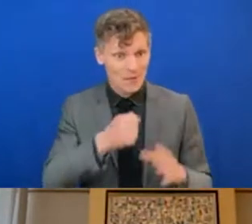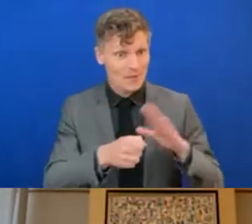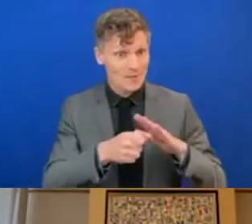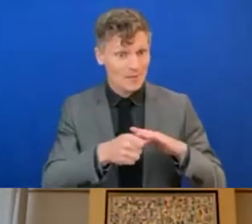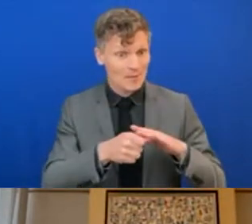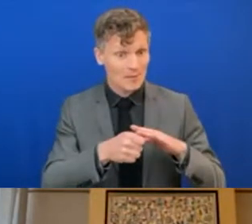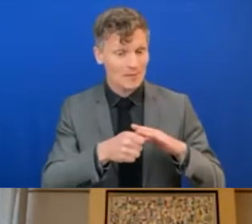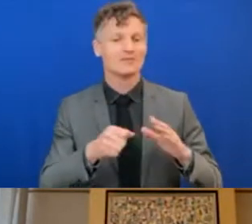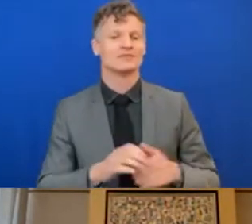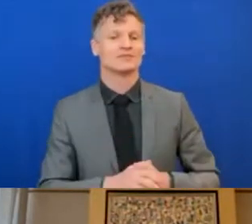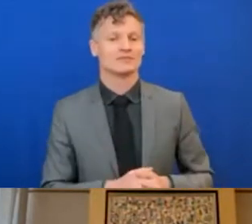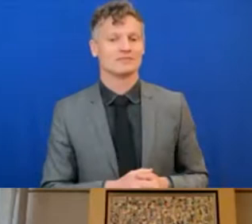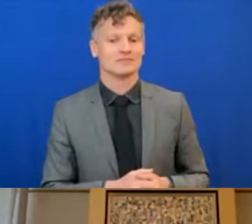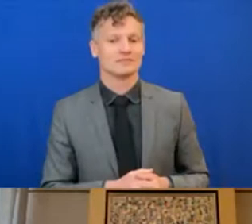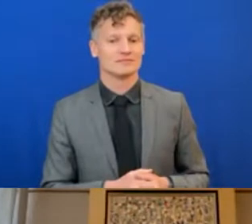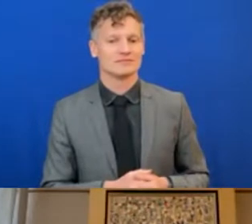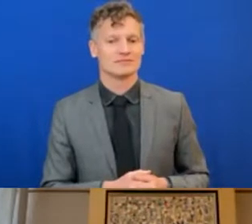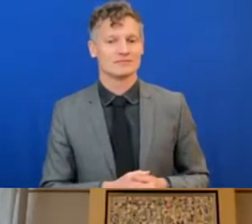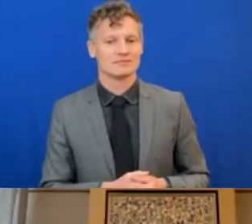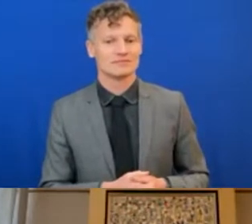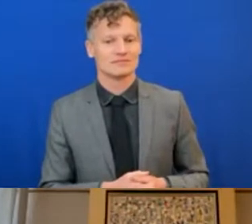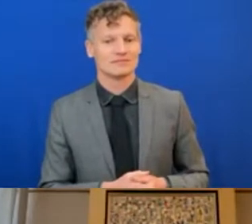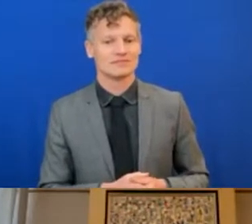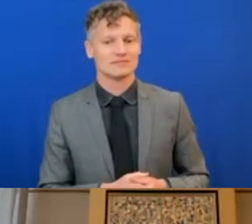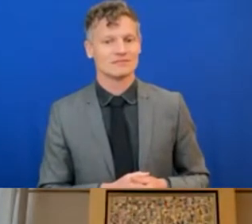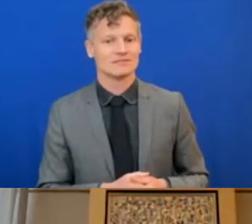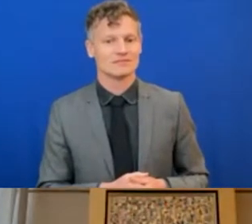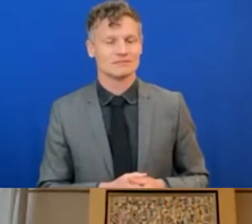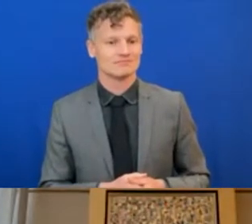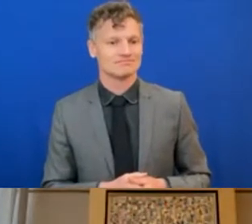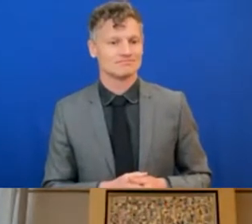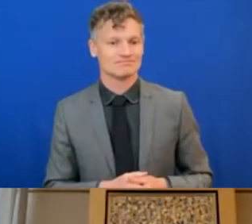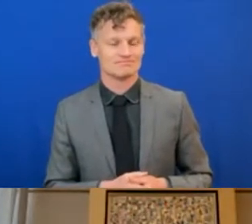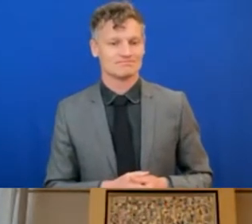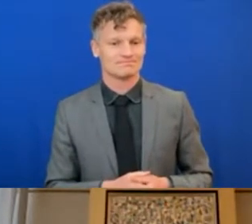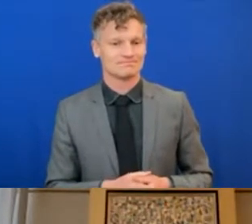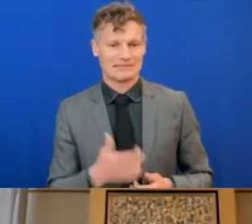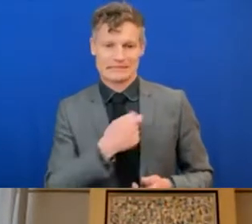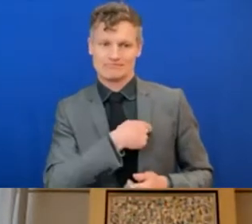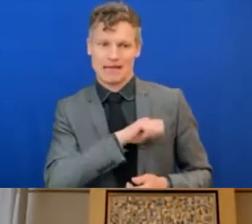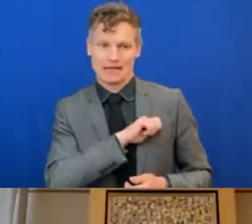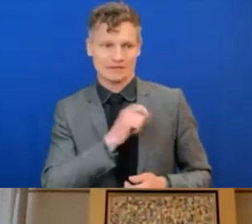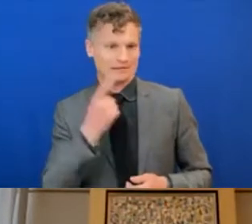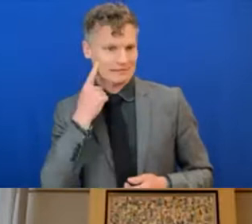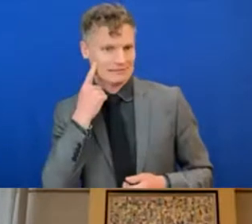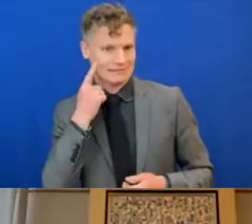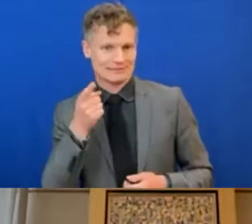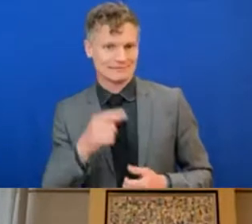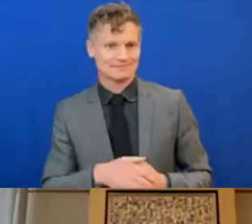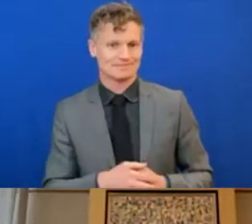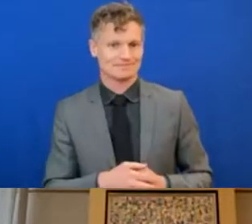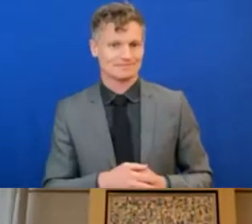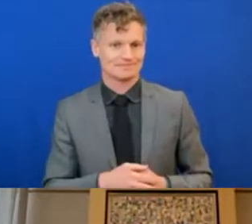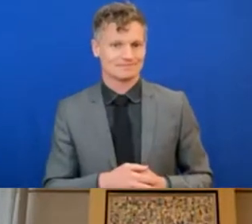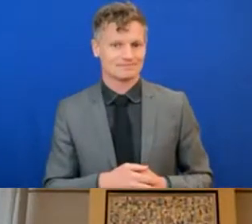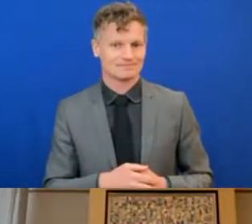Lizette me escribe por chat que el computador está un poco congelado, pero me escribió por chat su palabra. Maybe you can give your word to